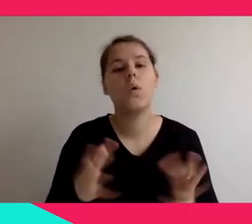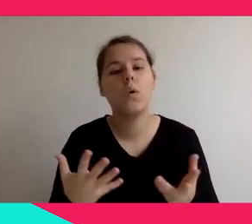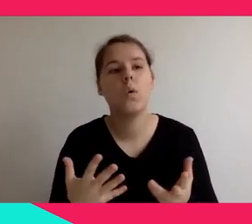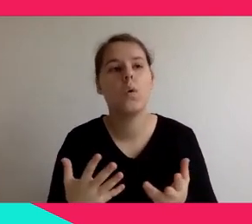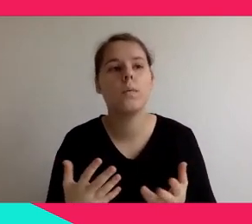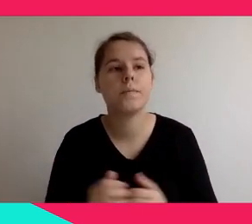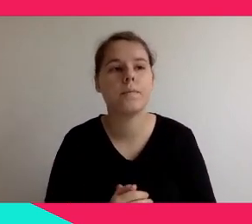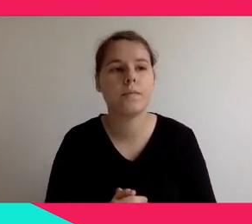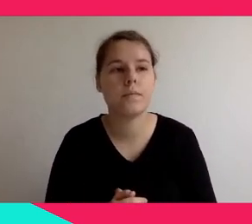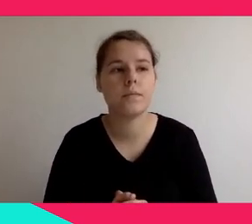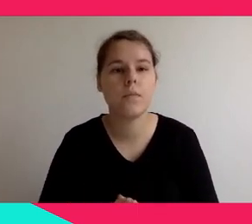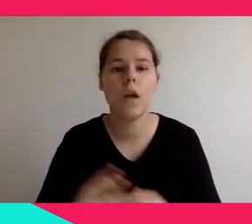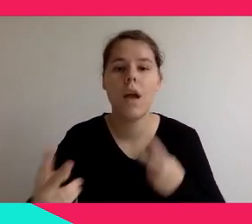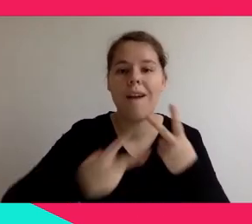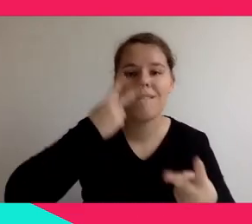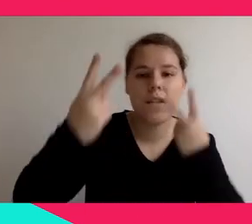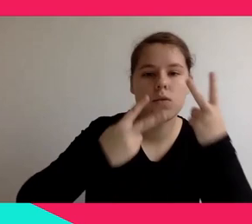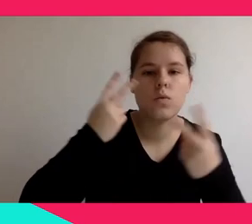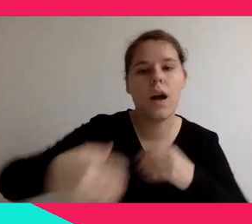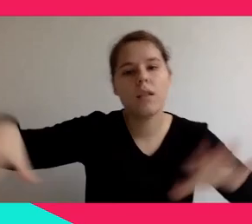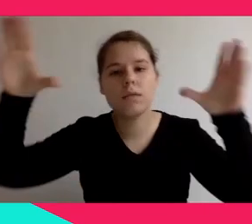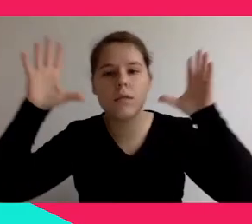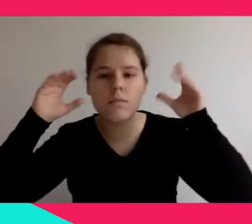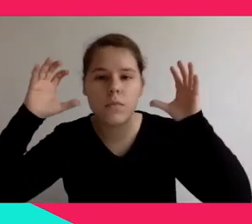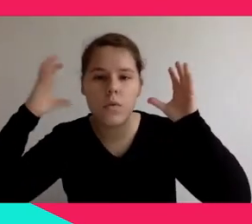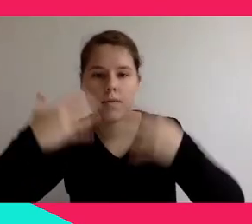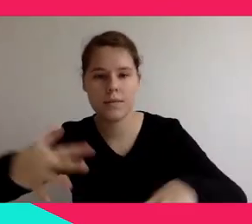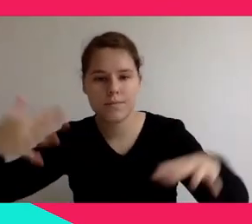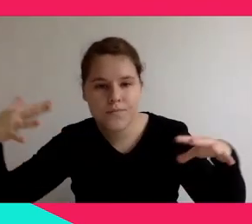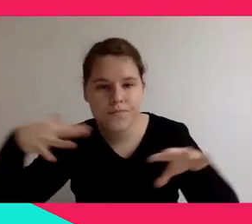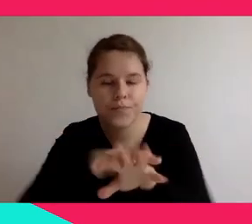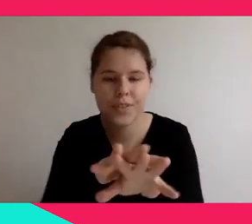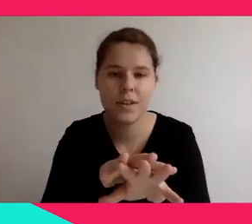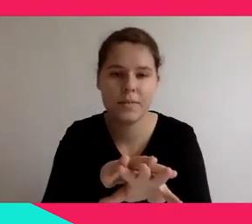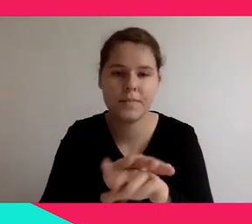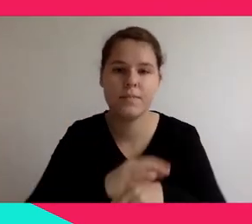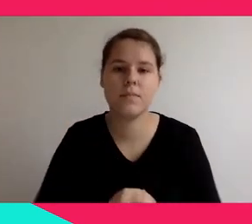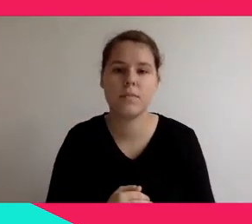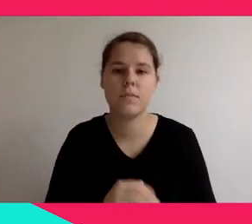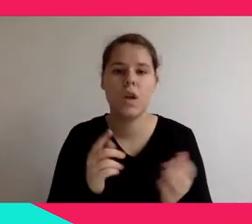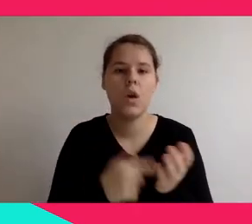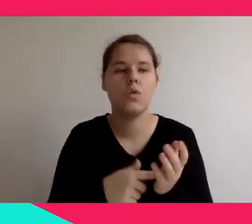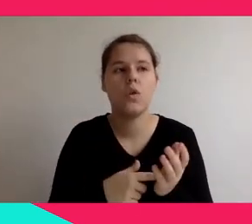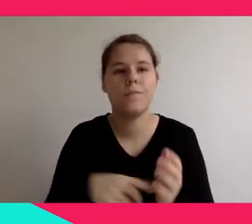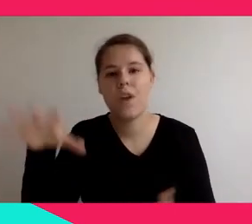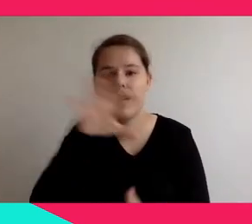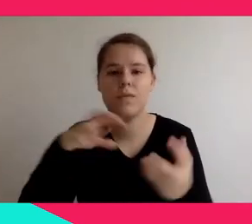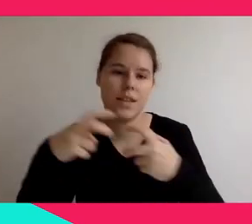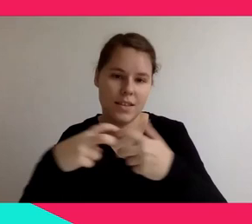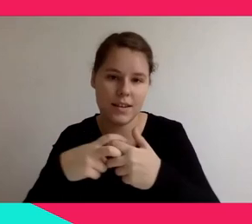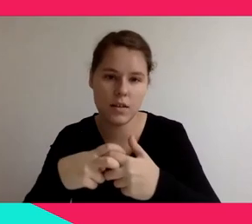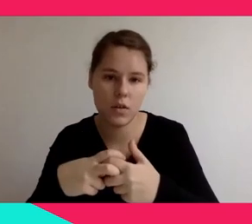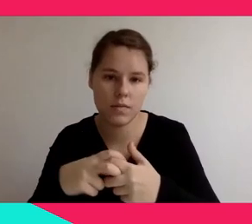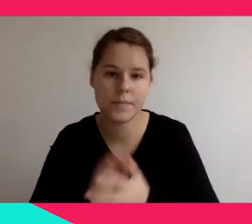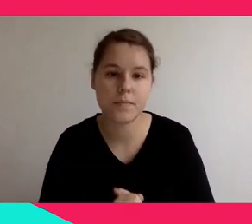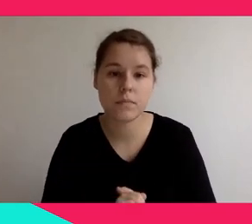place than we really are, of course. So it's a virtual world. This virtual world can be realistic or it can be